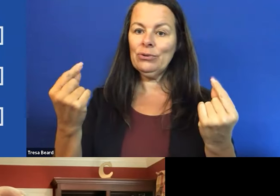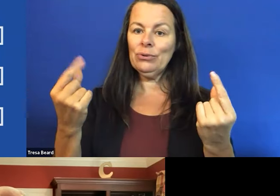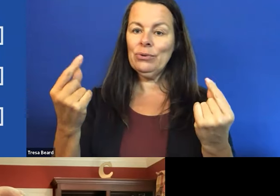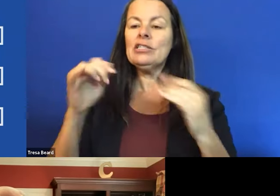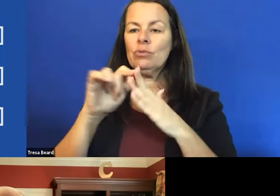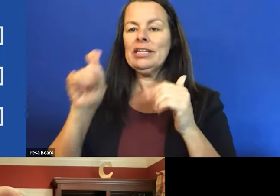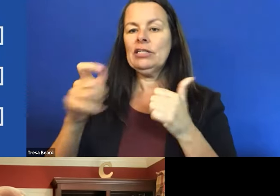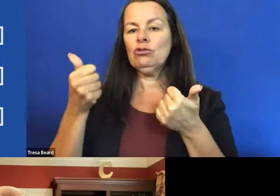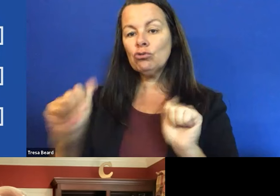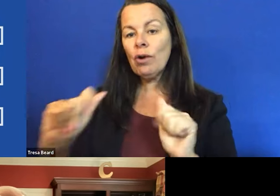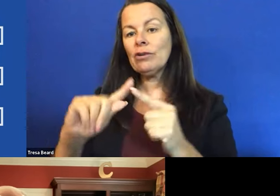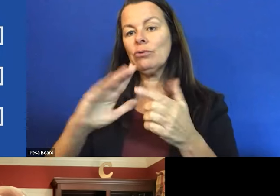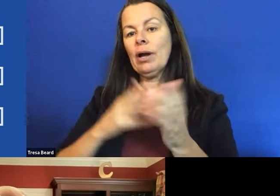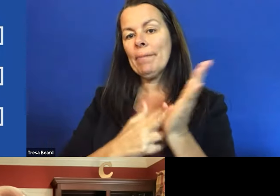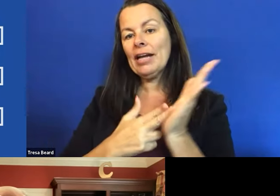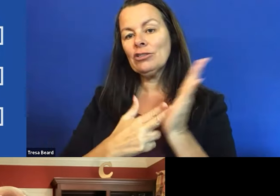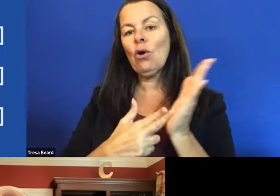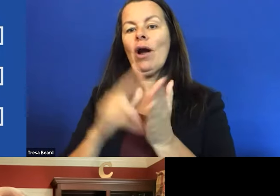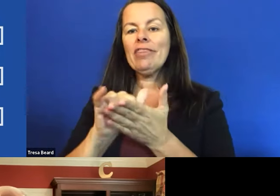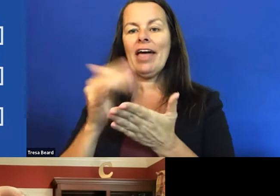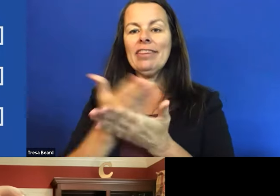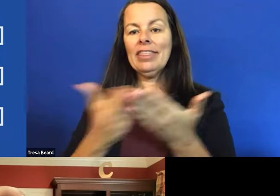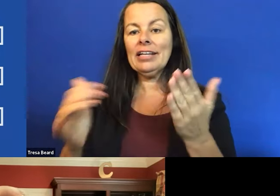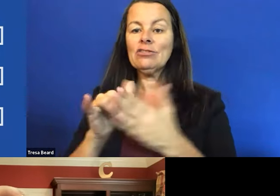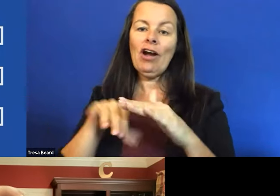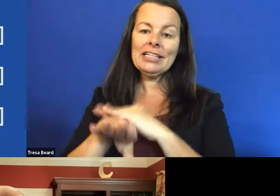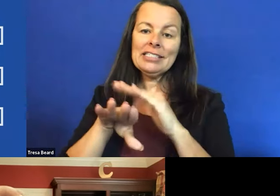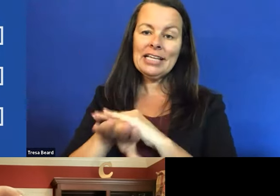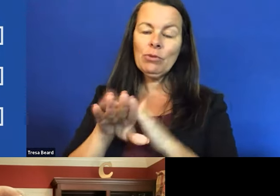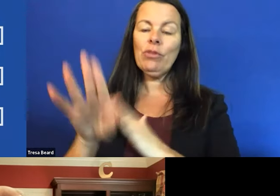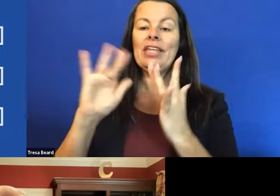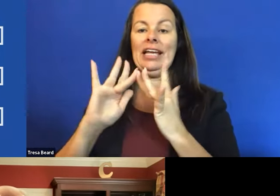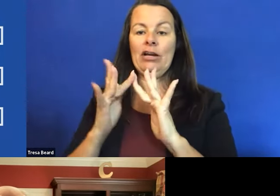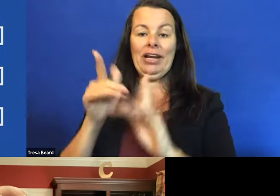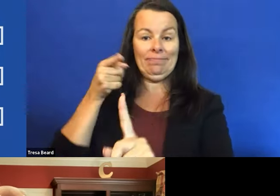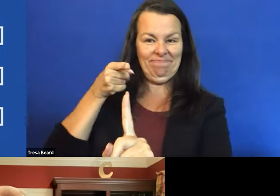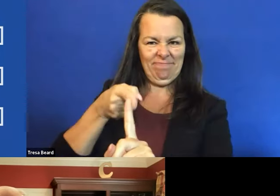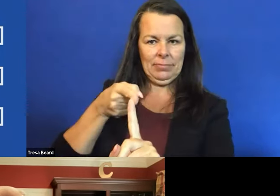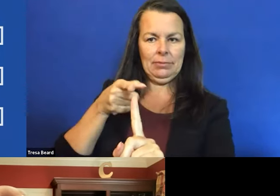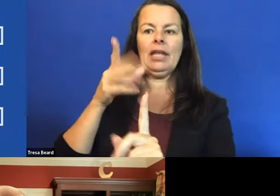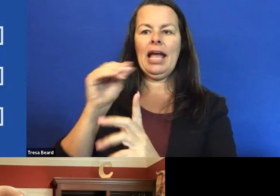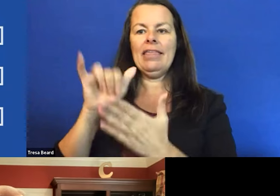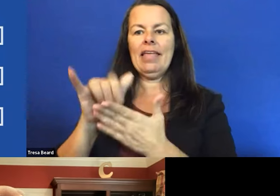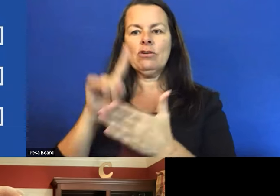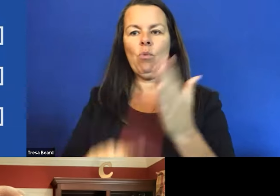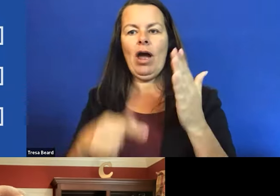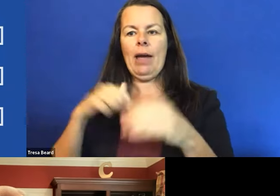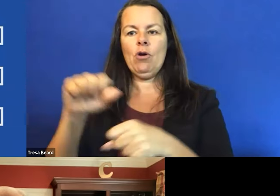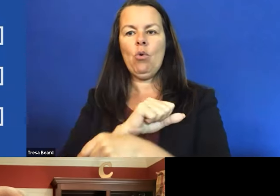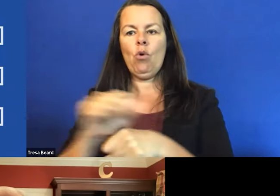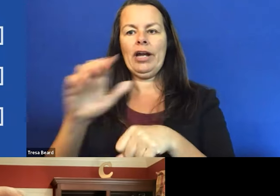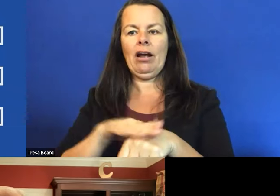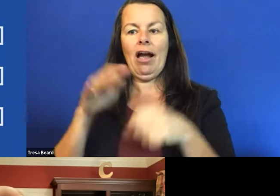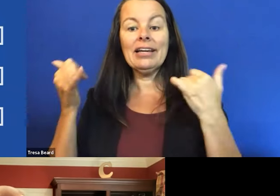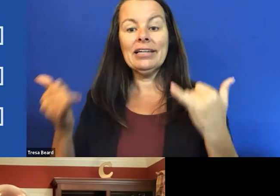to make sure that things are accessible on the internet in particular. And that's what I'm working on now. But getting the community